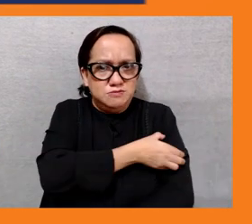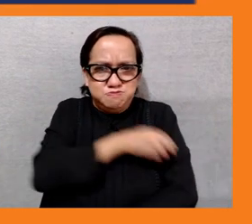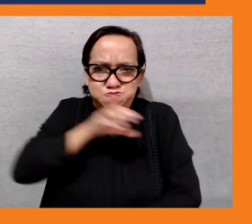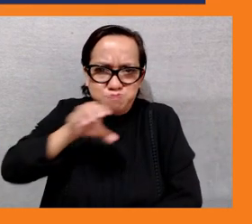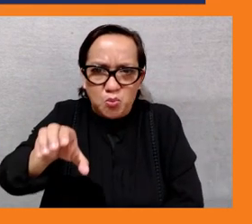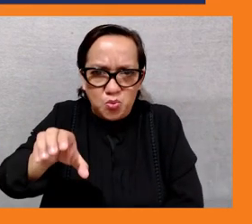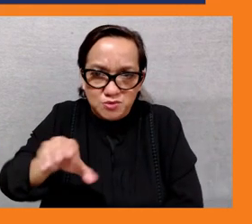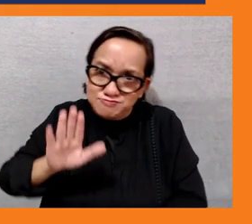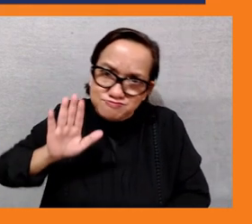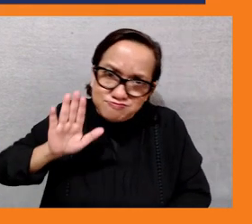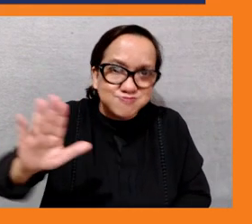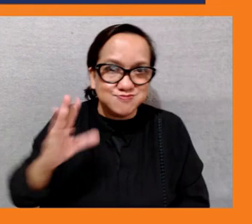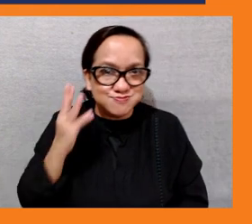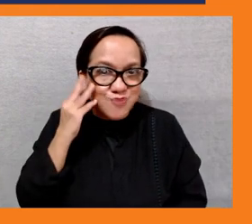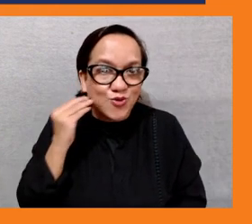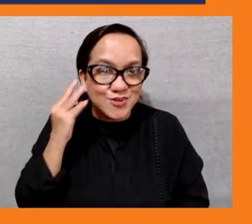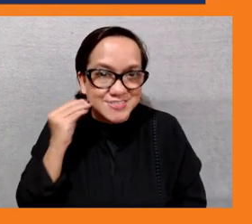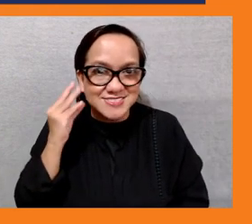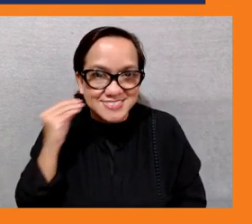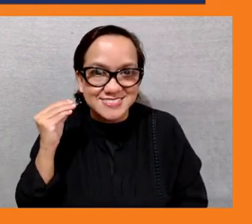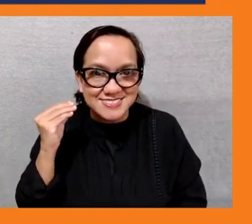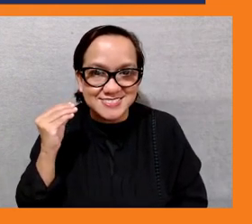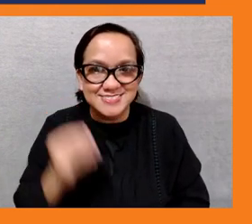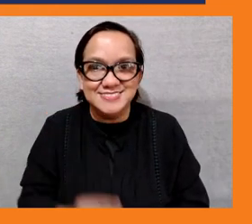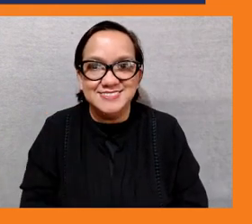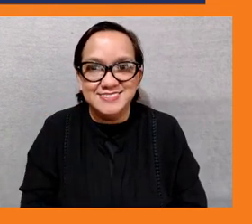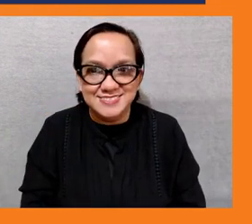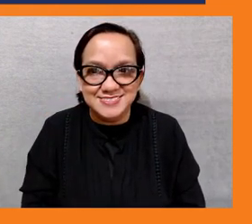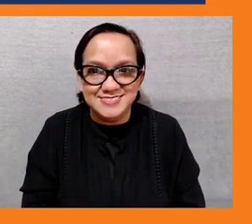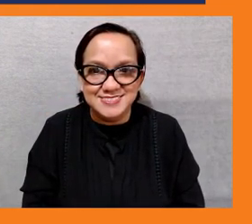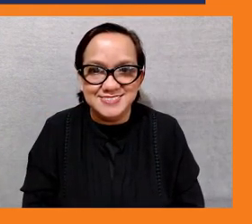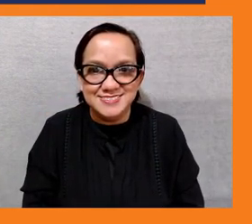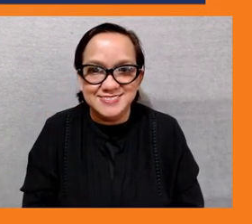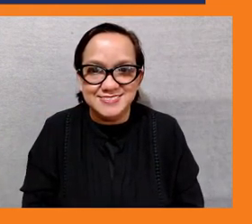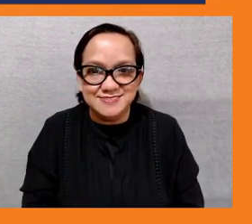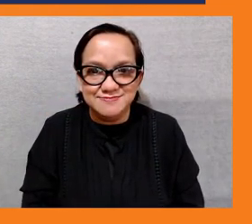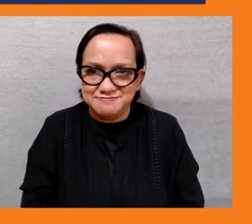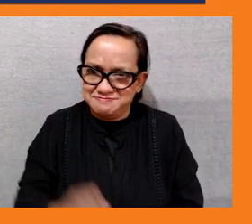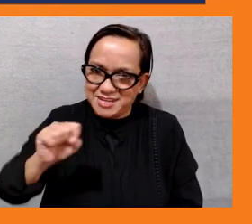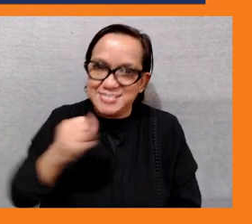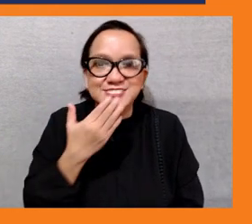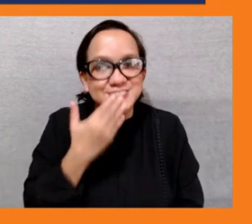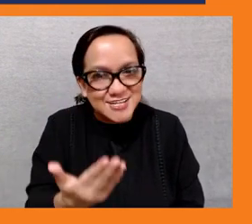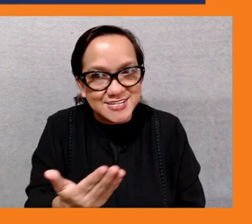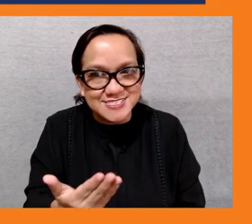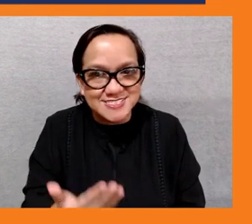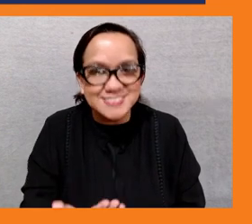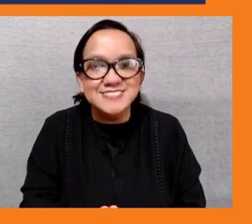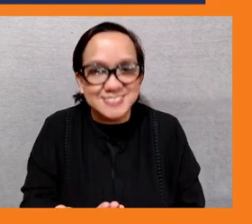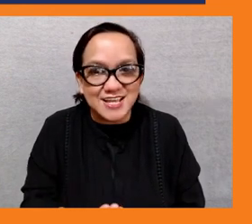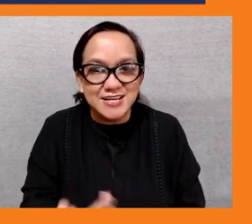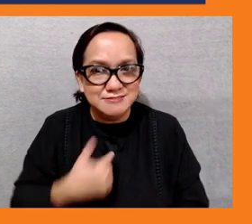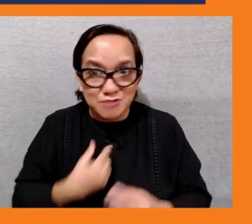okay thank you so whenever we do like a socialization or giving our trainings of the climate change impact